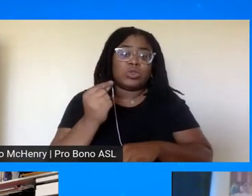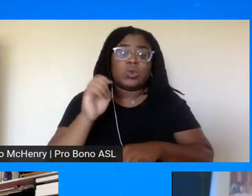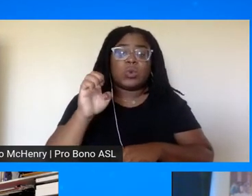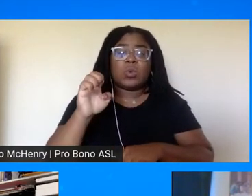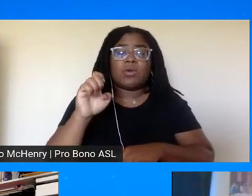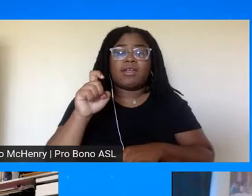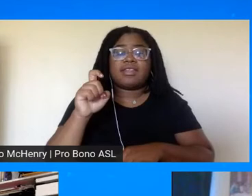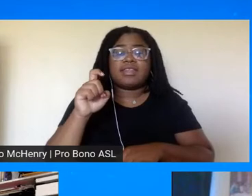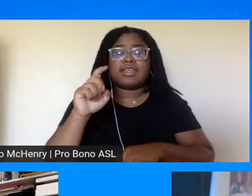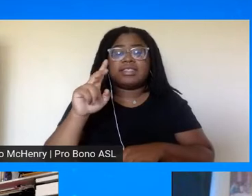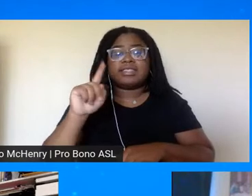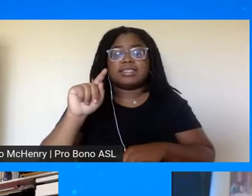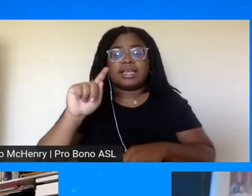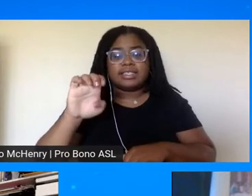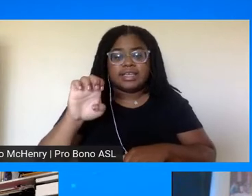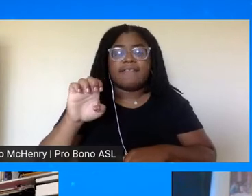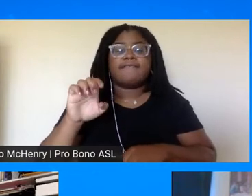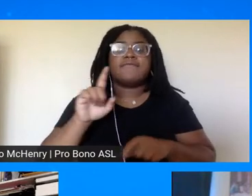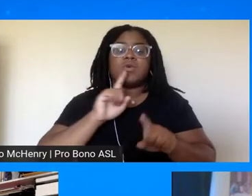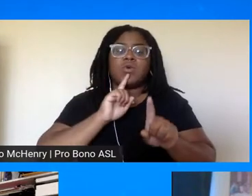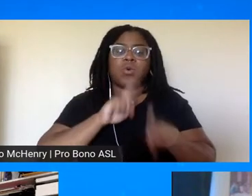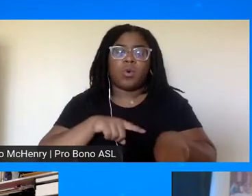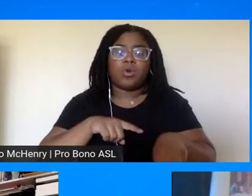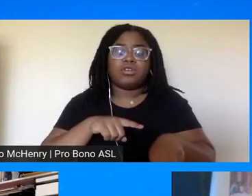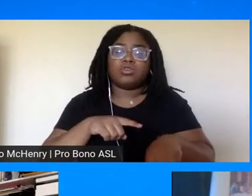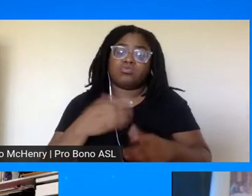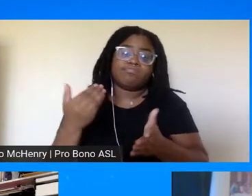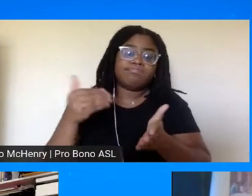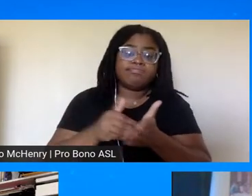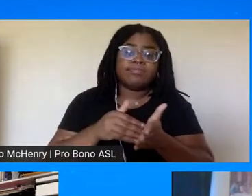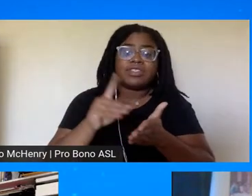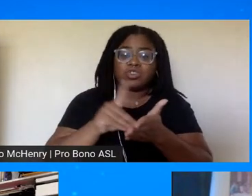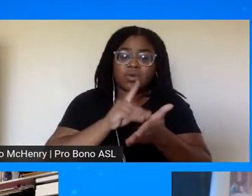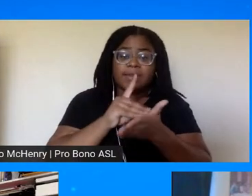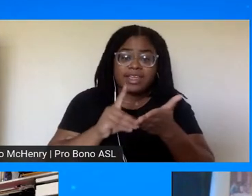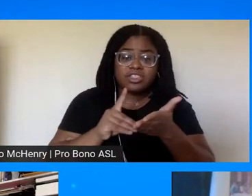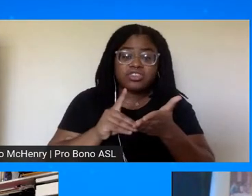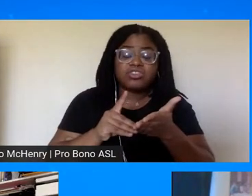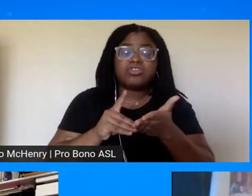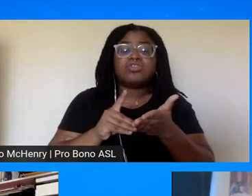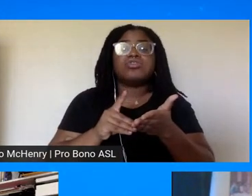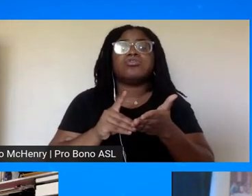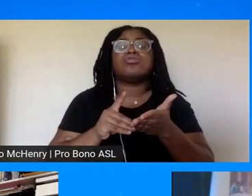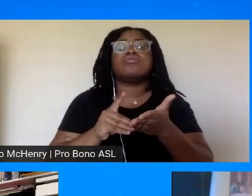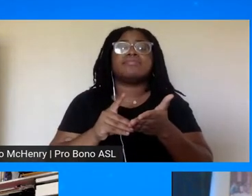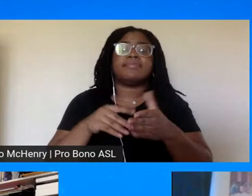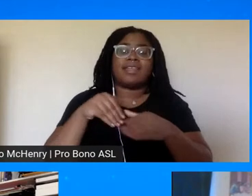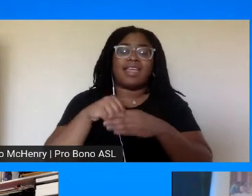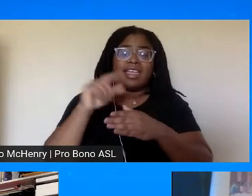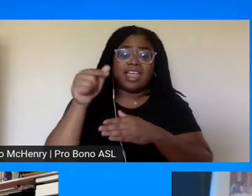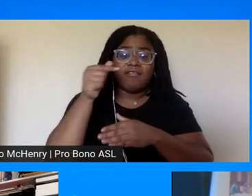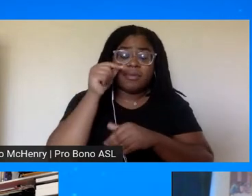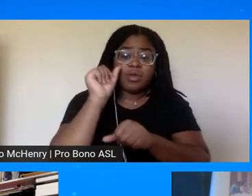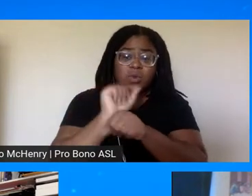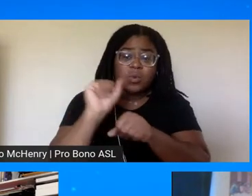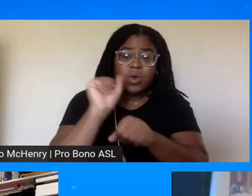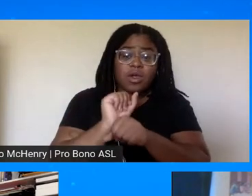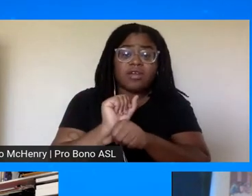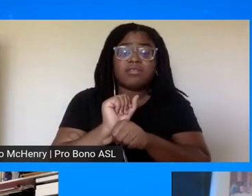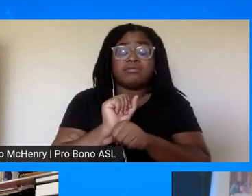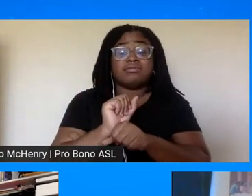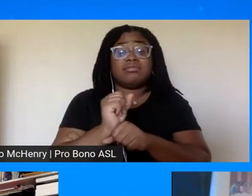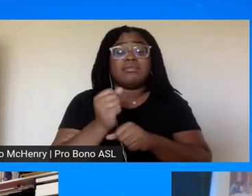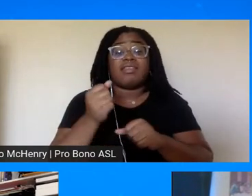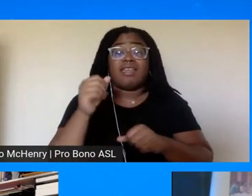um uh to forbid discrimination um in defense uh in government work uh and also establish